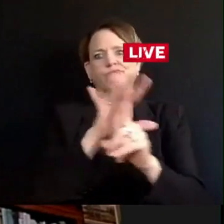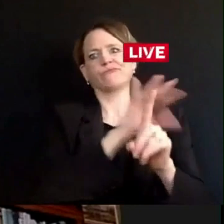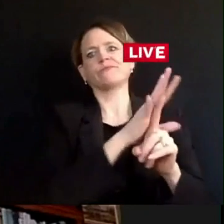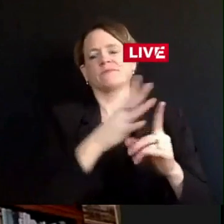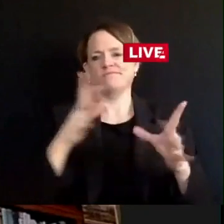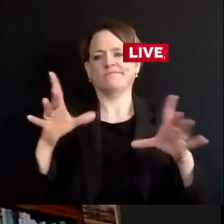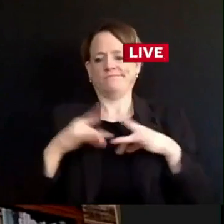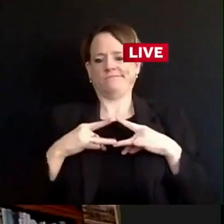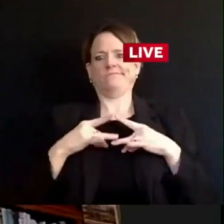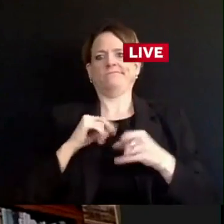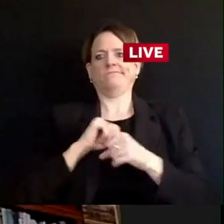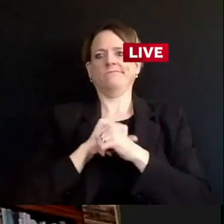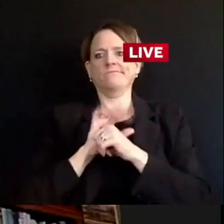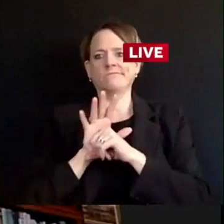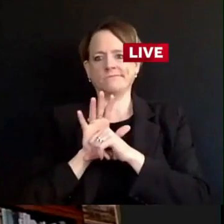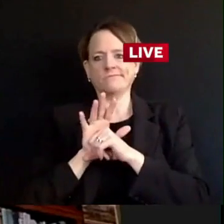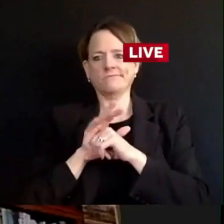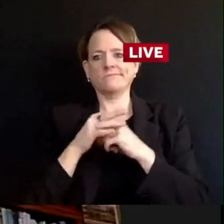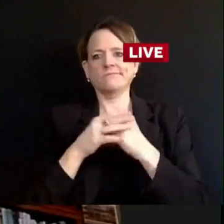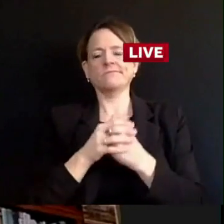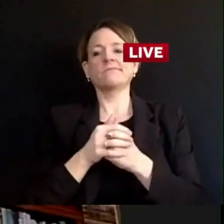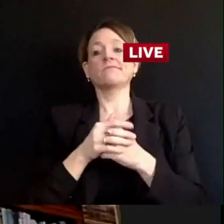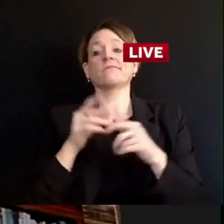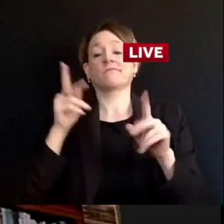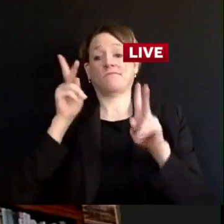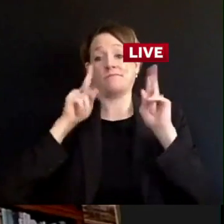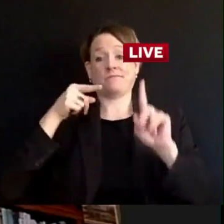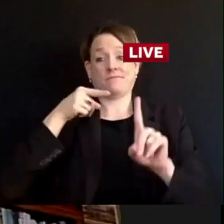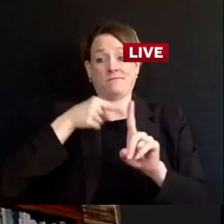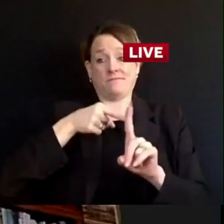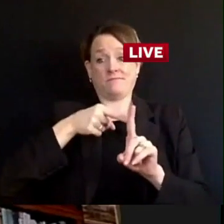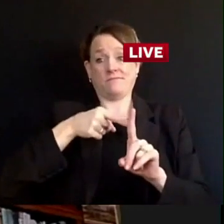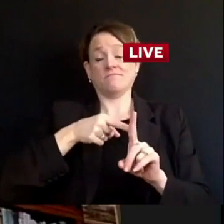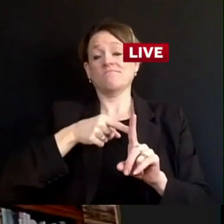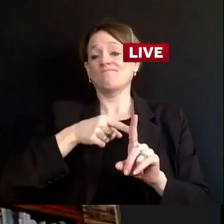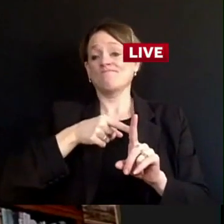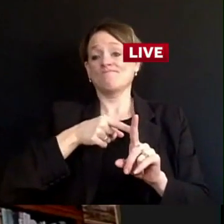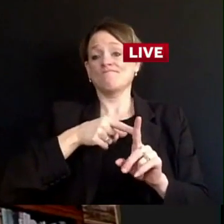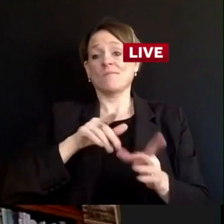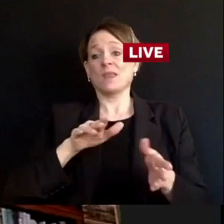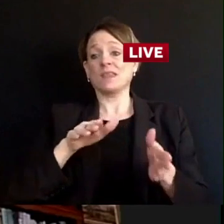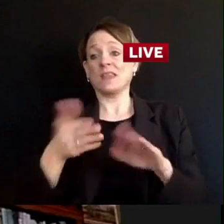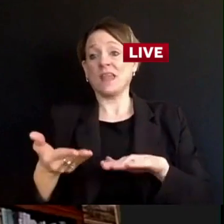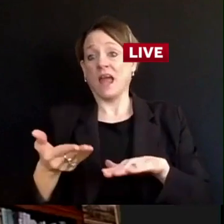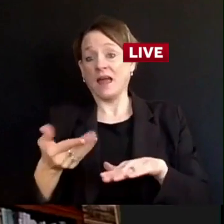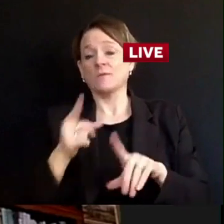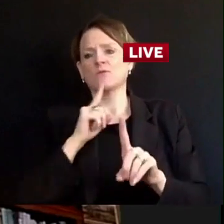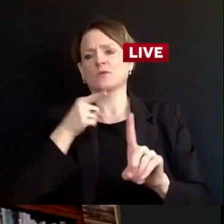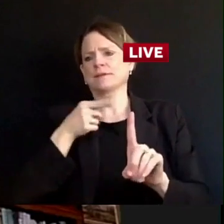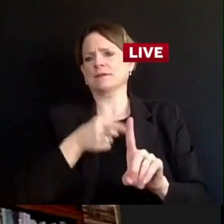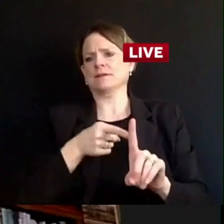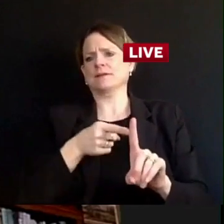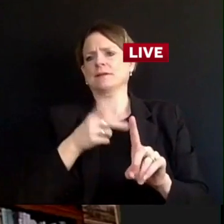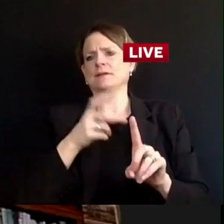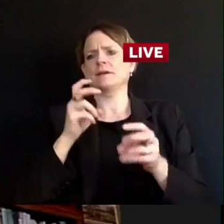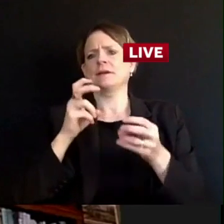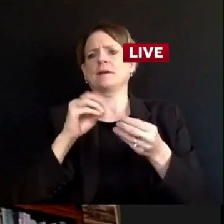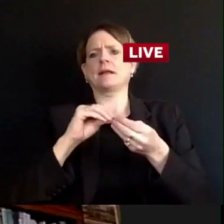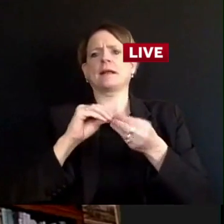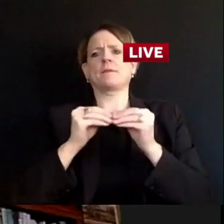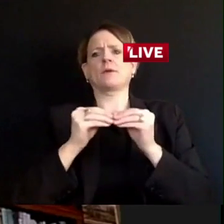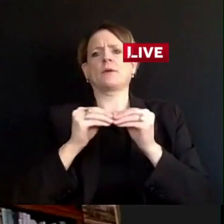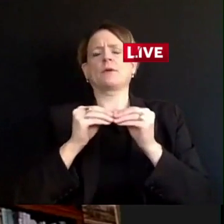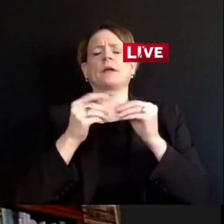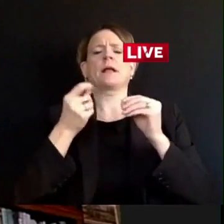has gotten lower. So initially, when older individuals, people in hospitals and nursing homes were a higher fraction